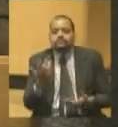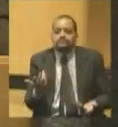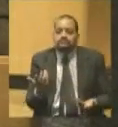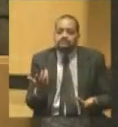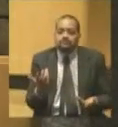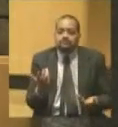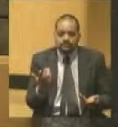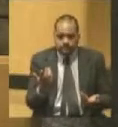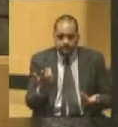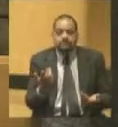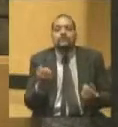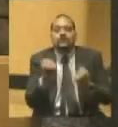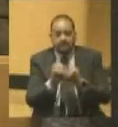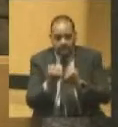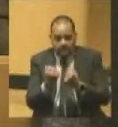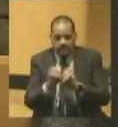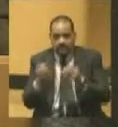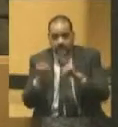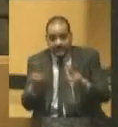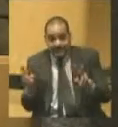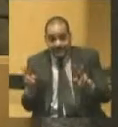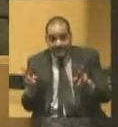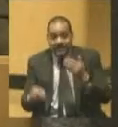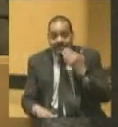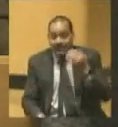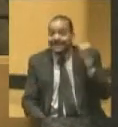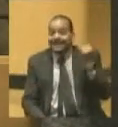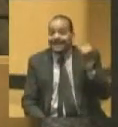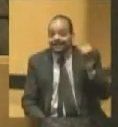advocating peace was not a particularly good idea.